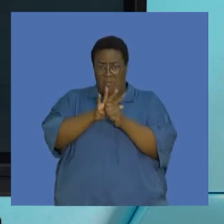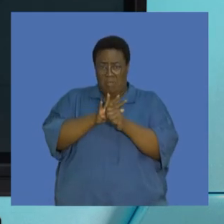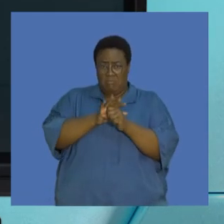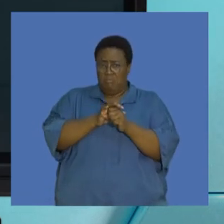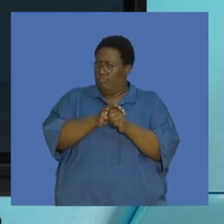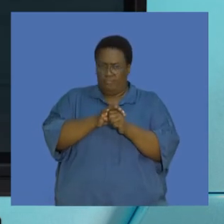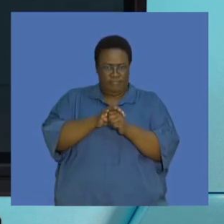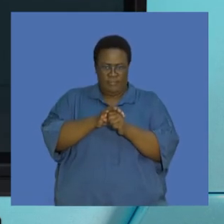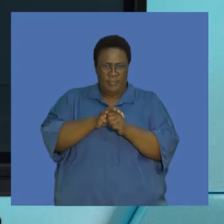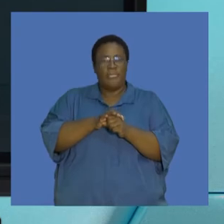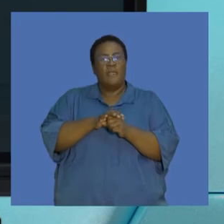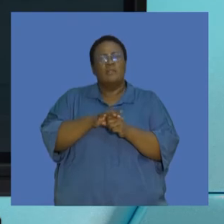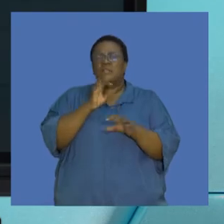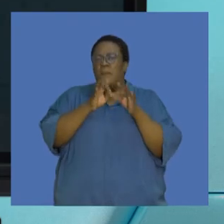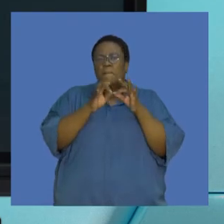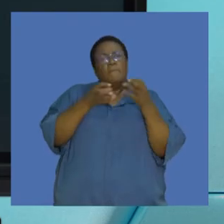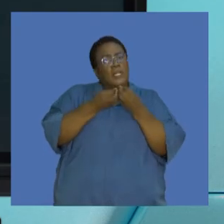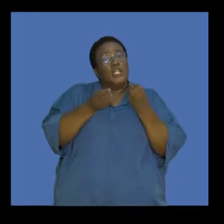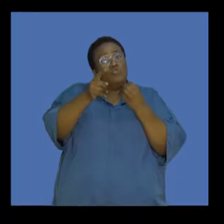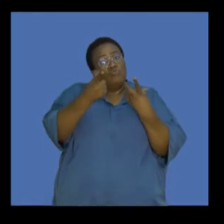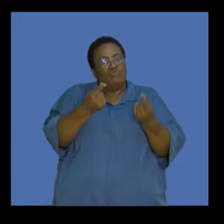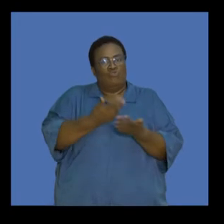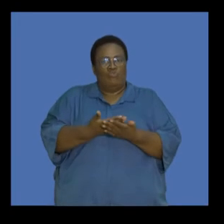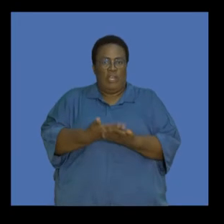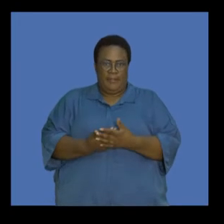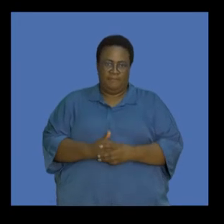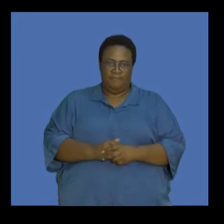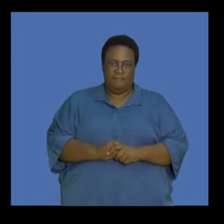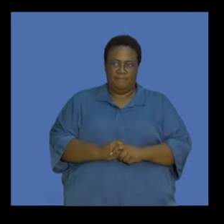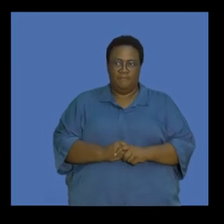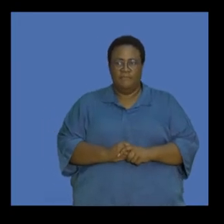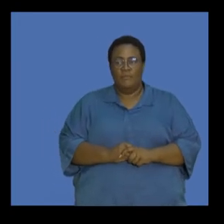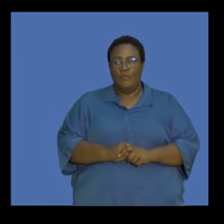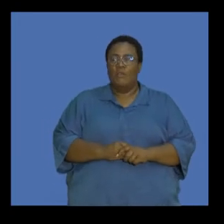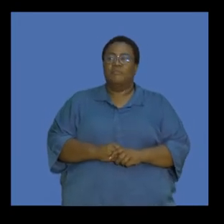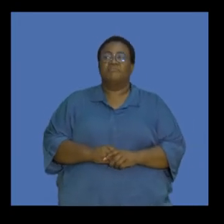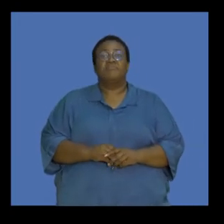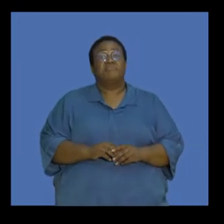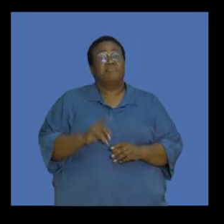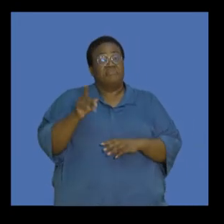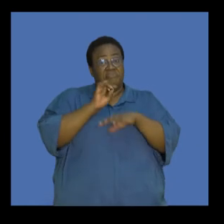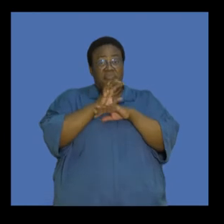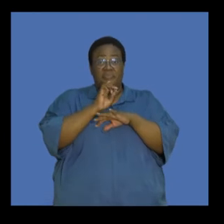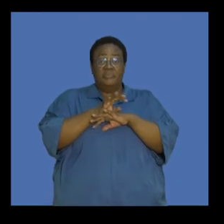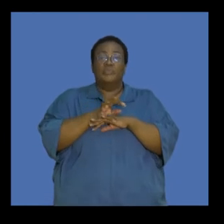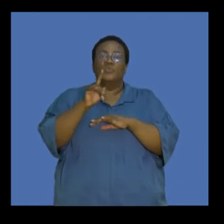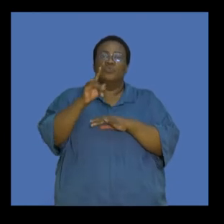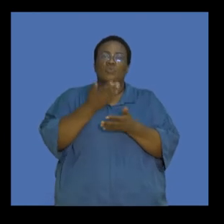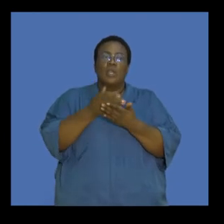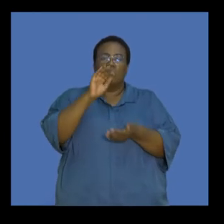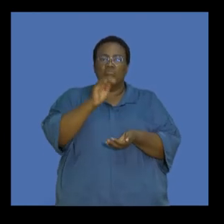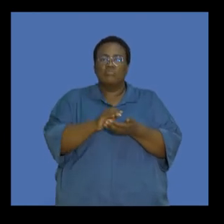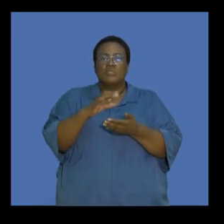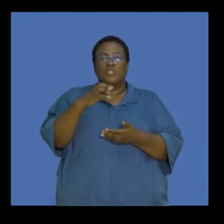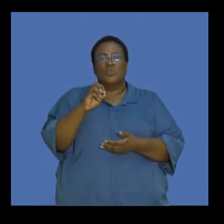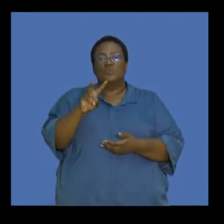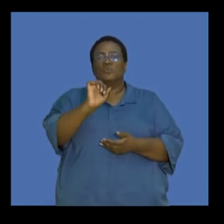simple things that you can do. Let's look at these. So these tips essentially point to how you could reduce your carbon